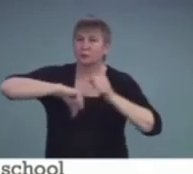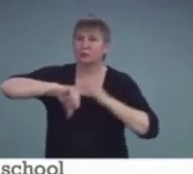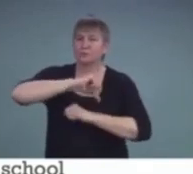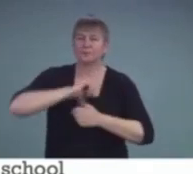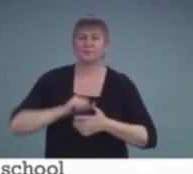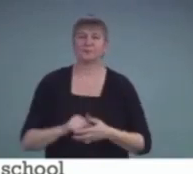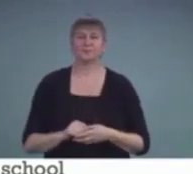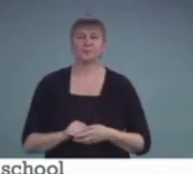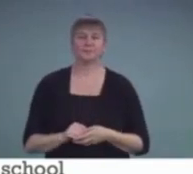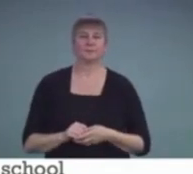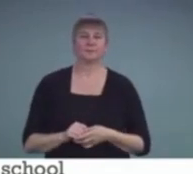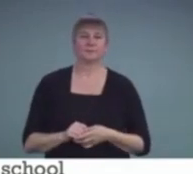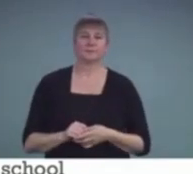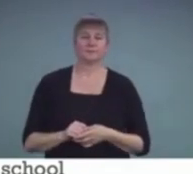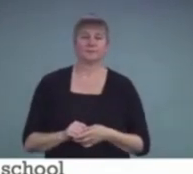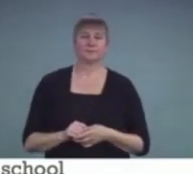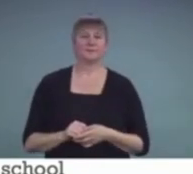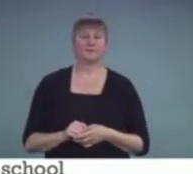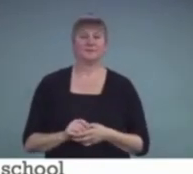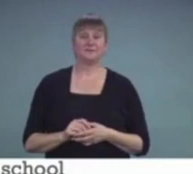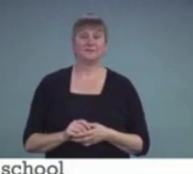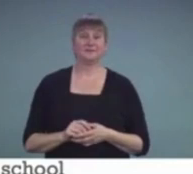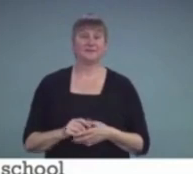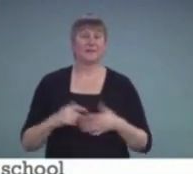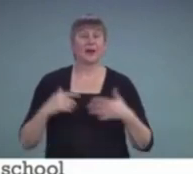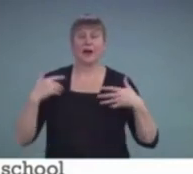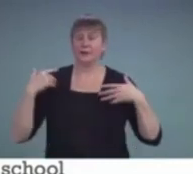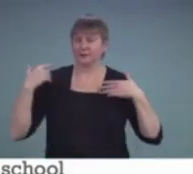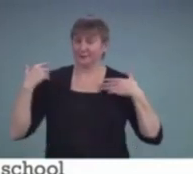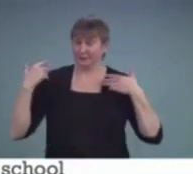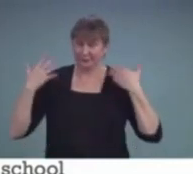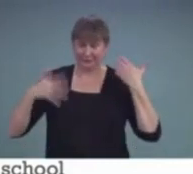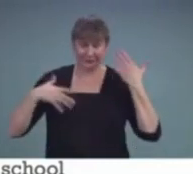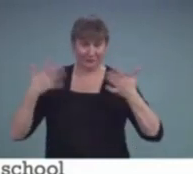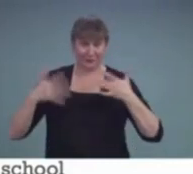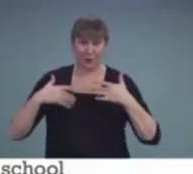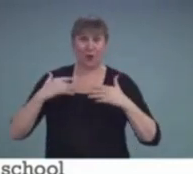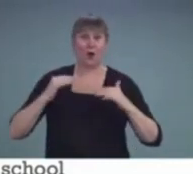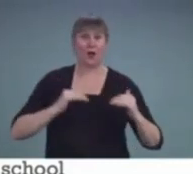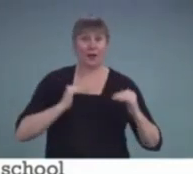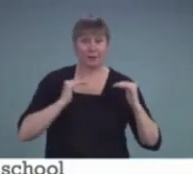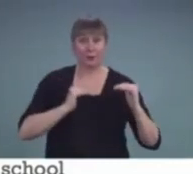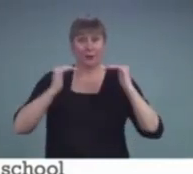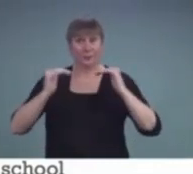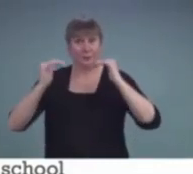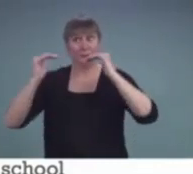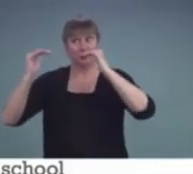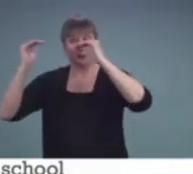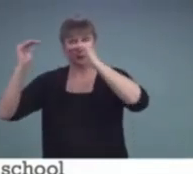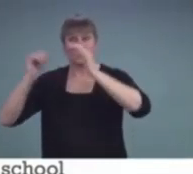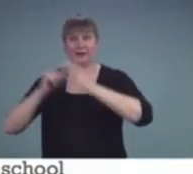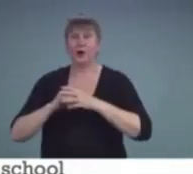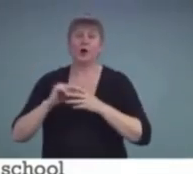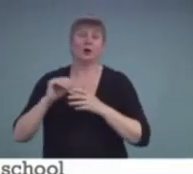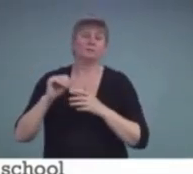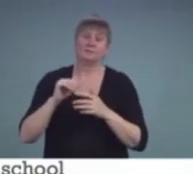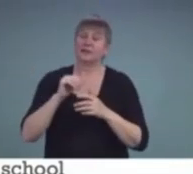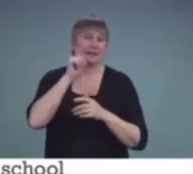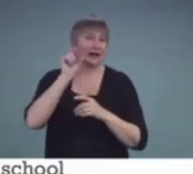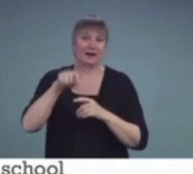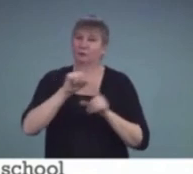So, to tell you what happened as a result of the due process hearing, we never made it to court.